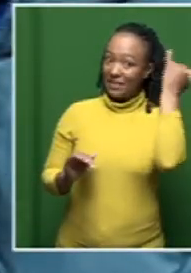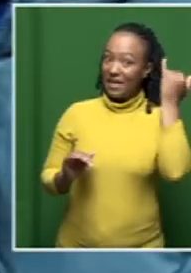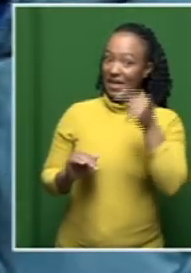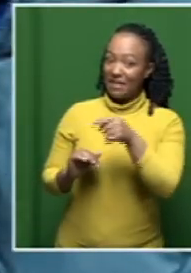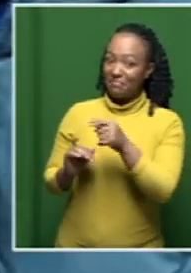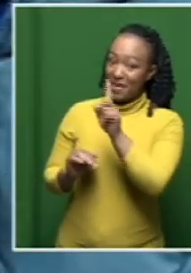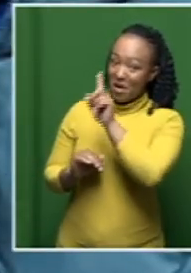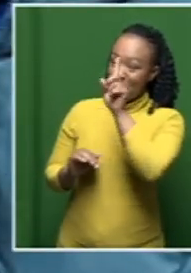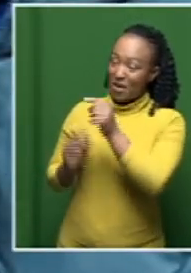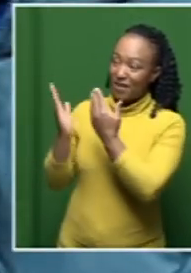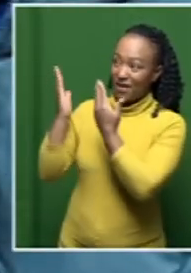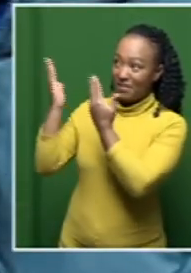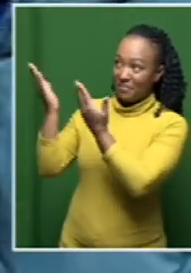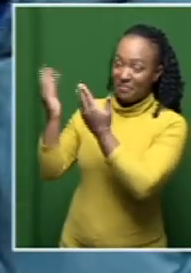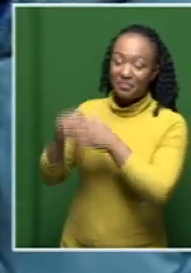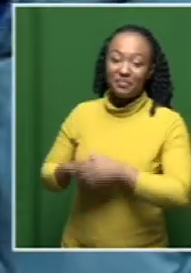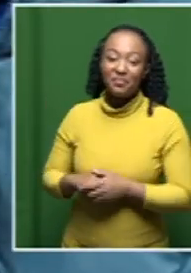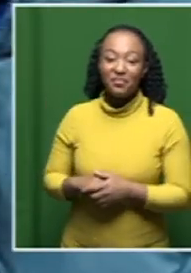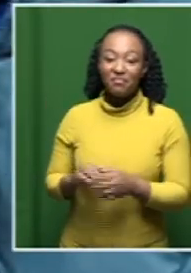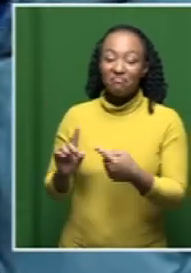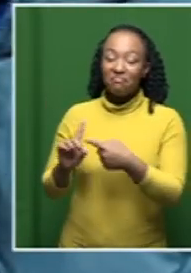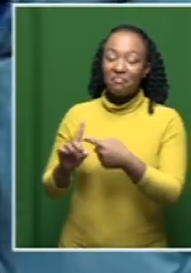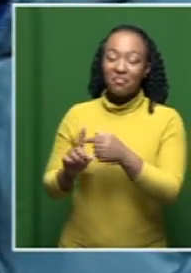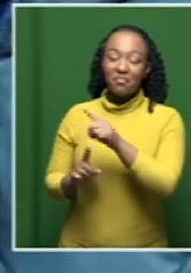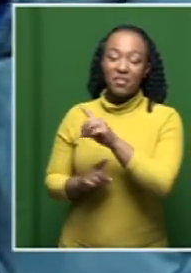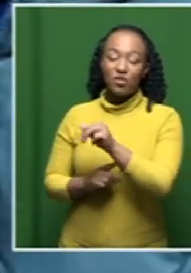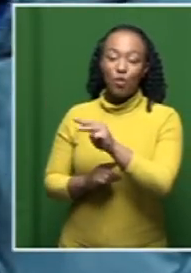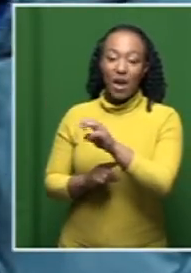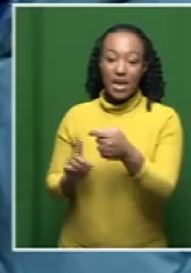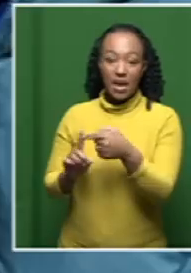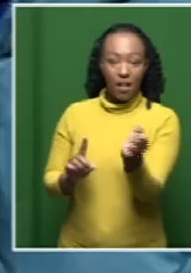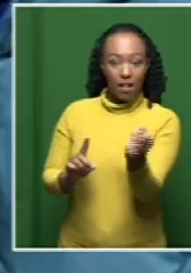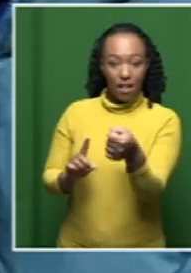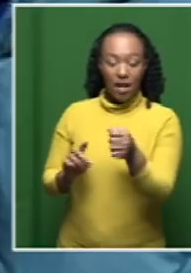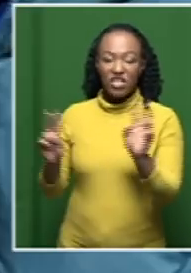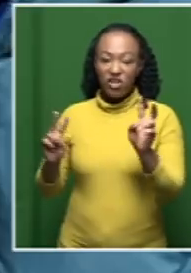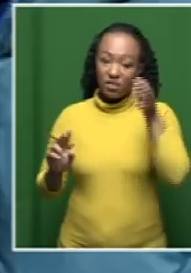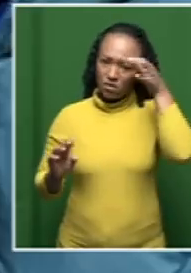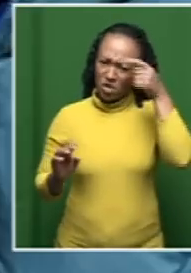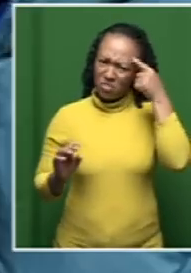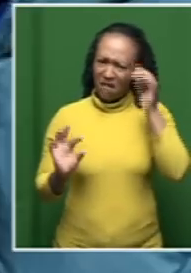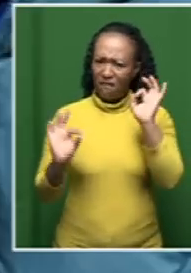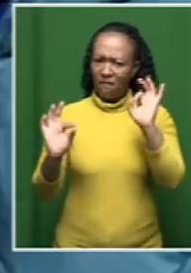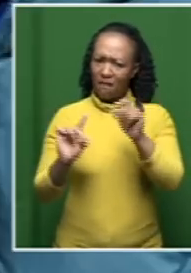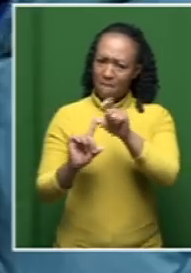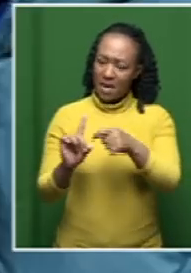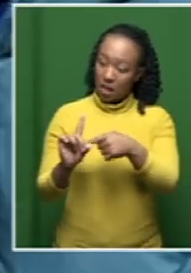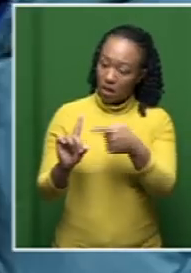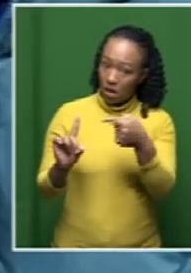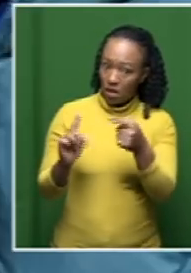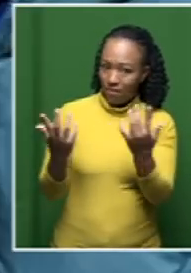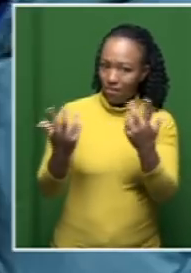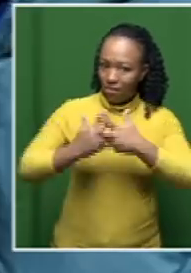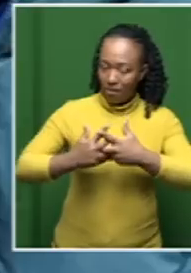So here's the question for today. Arthur Zwane, appointed Kaiser Chiefs head coach. You think he's the right guy for the job? We asked you the question.